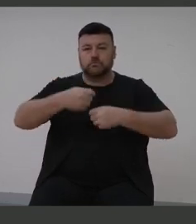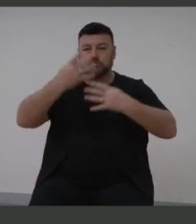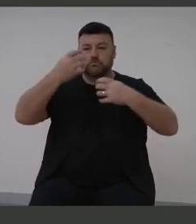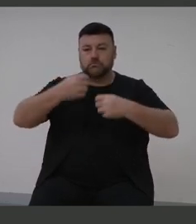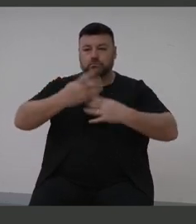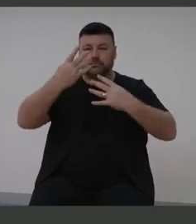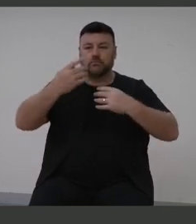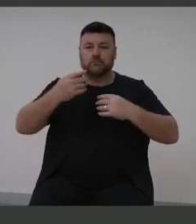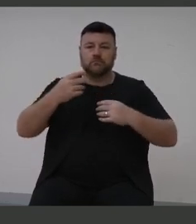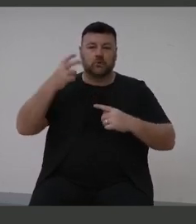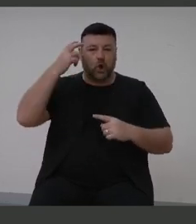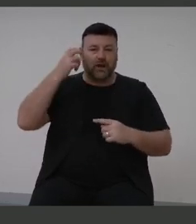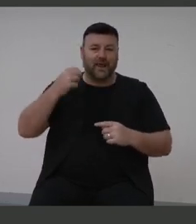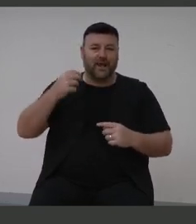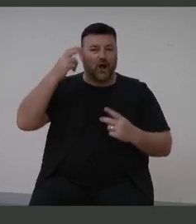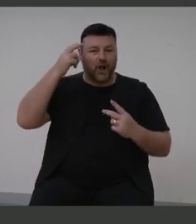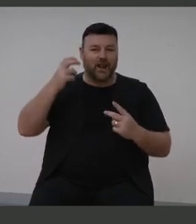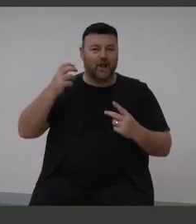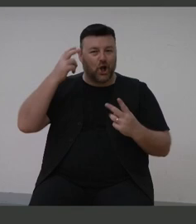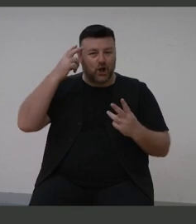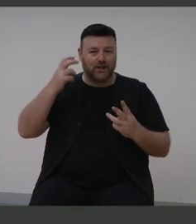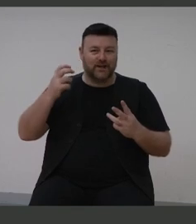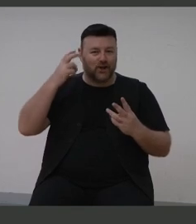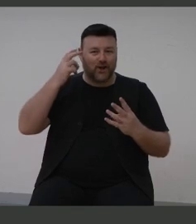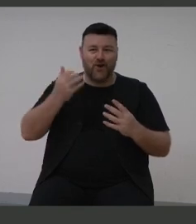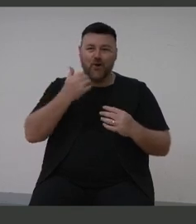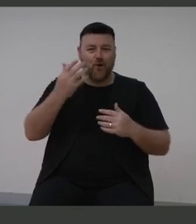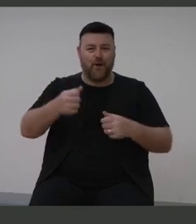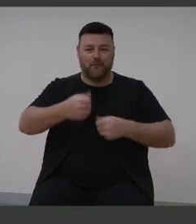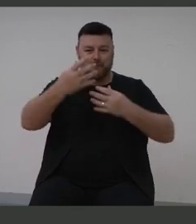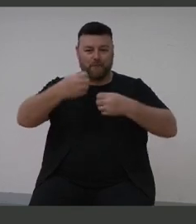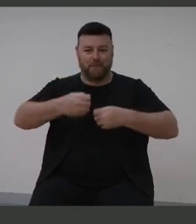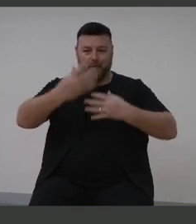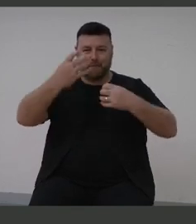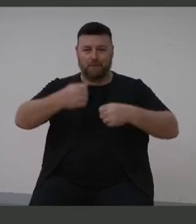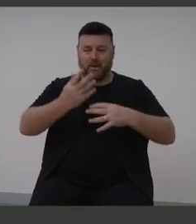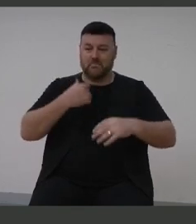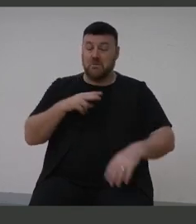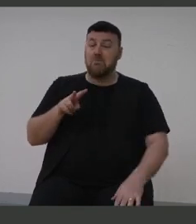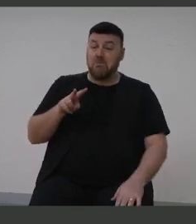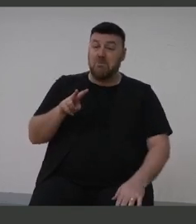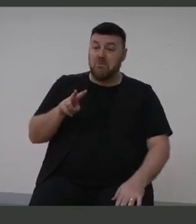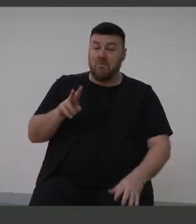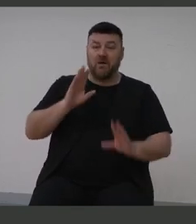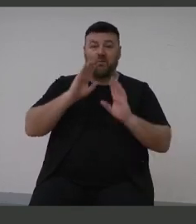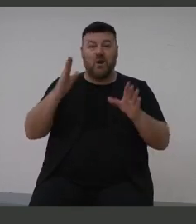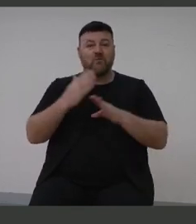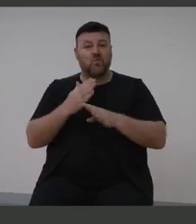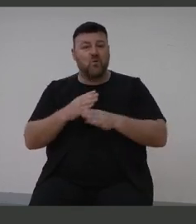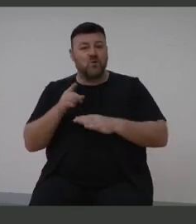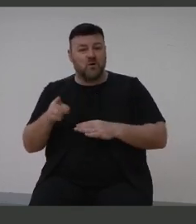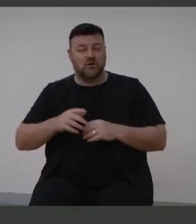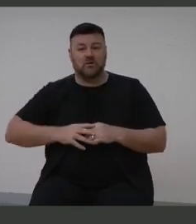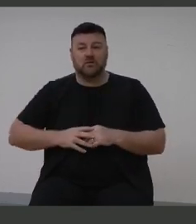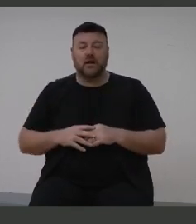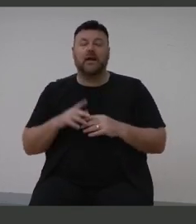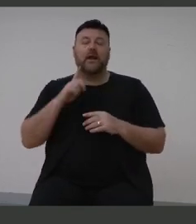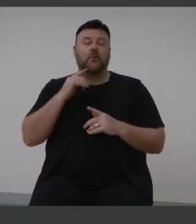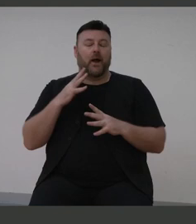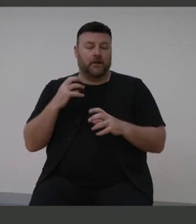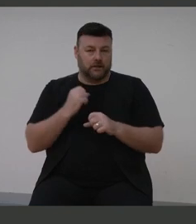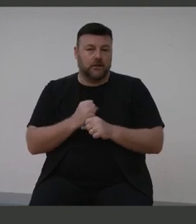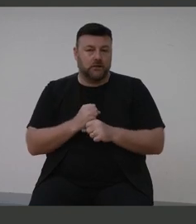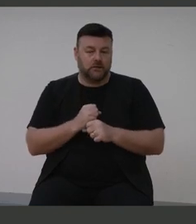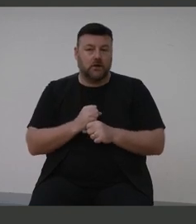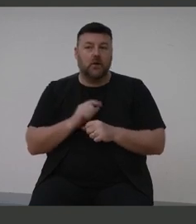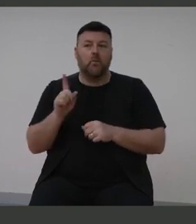coming up. Yeah, who's cochlear? And Google again, cochlear. And seeing all the wonderful work that they have done. Anyway, a long, long story short, he had